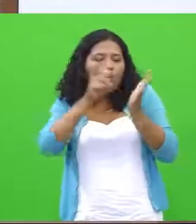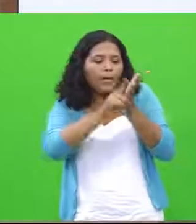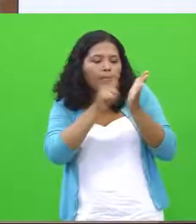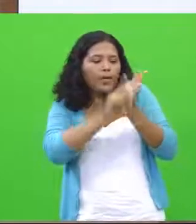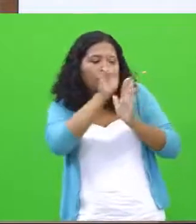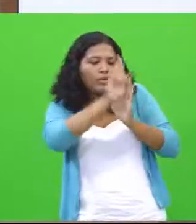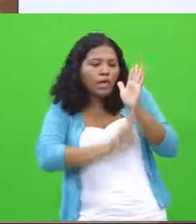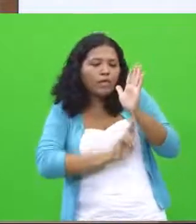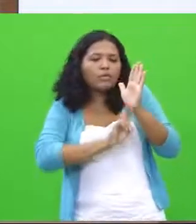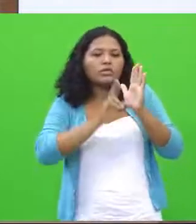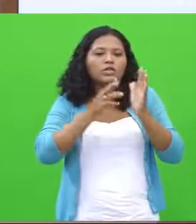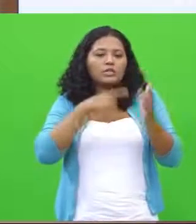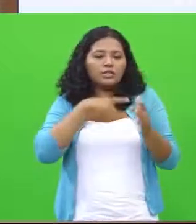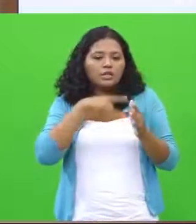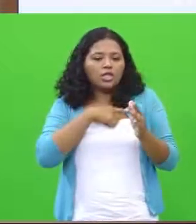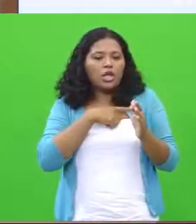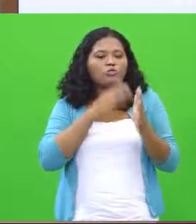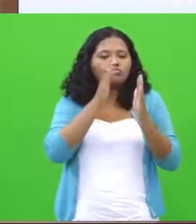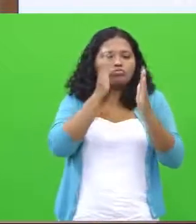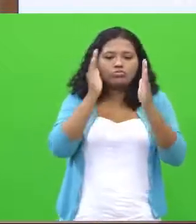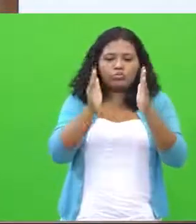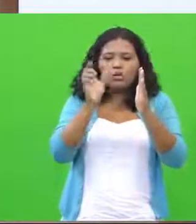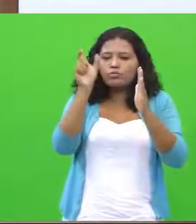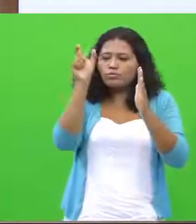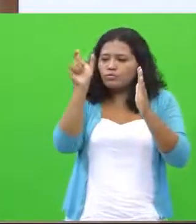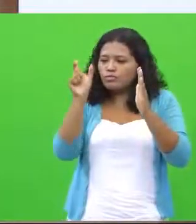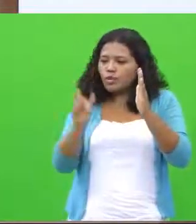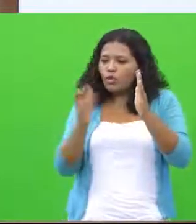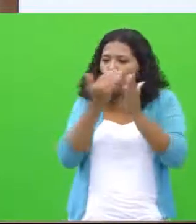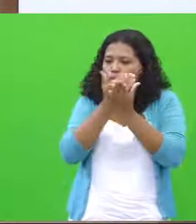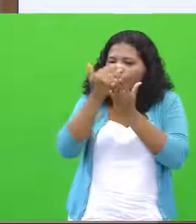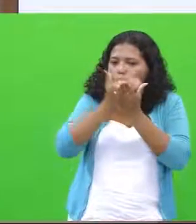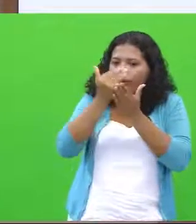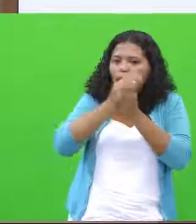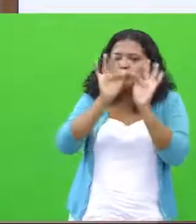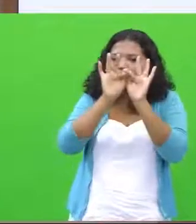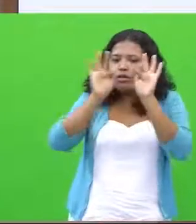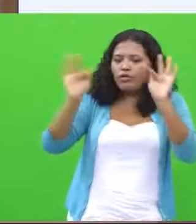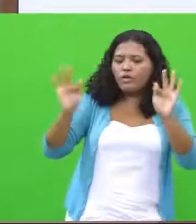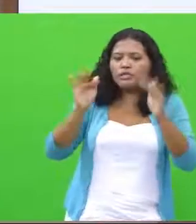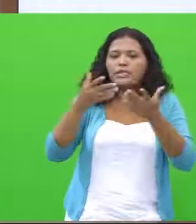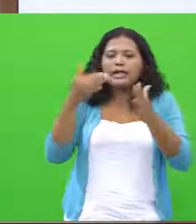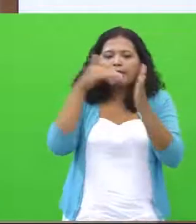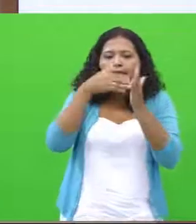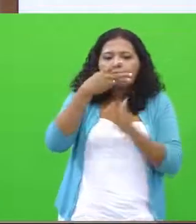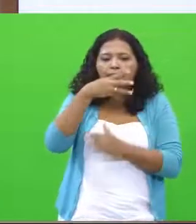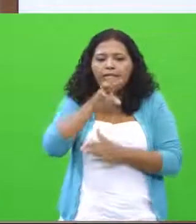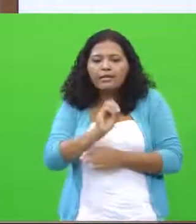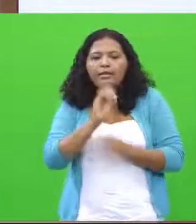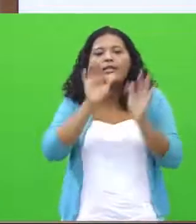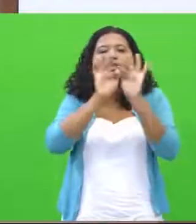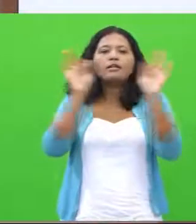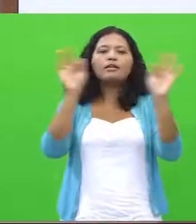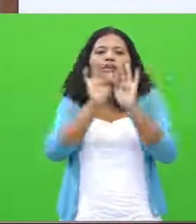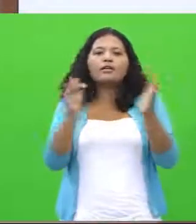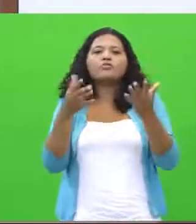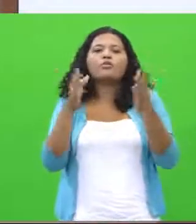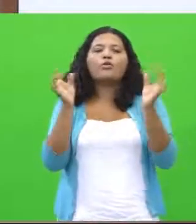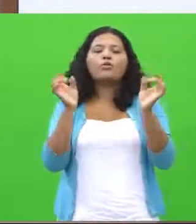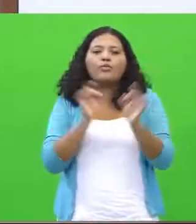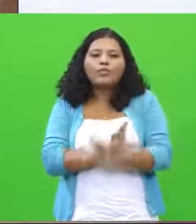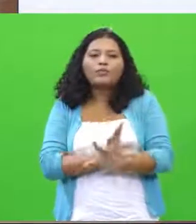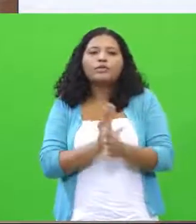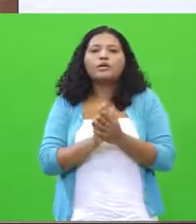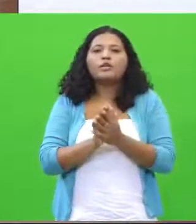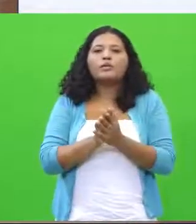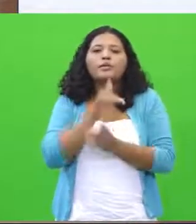it has a margin to be obeyed, a quantity of lines, 30 lines, at maximum. If you have to write